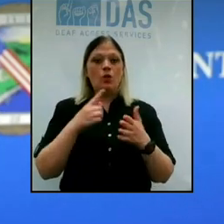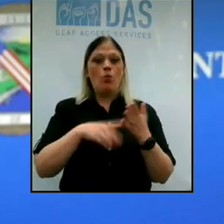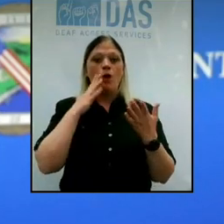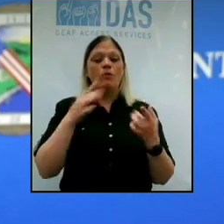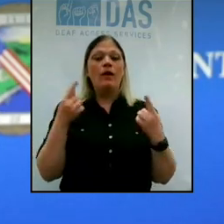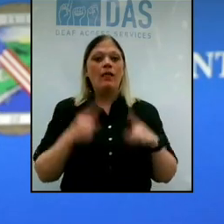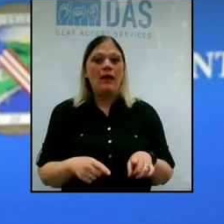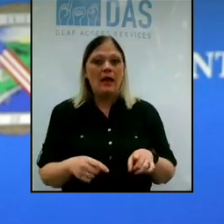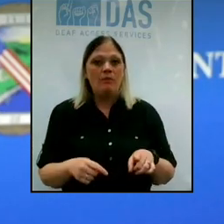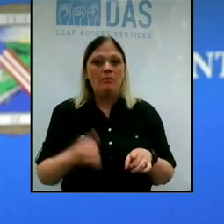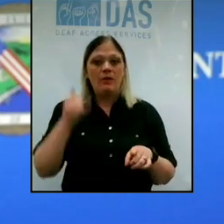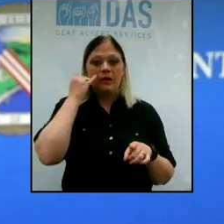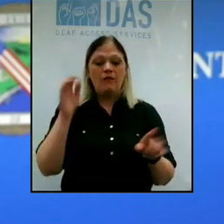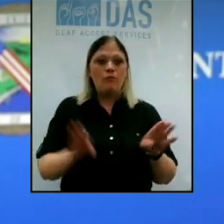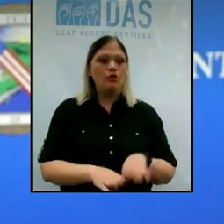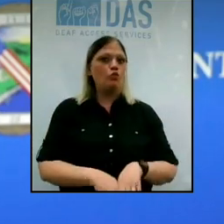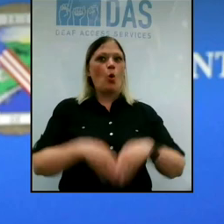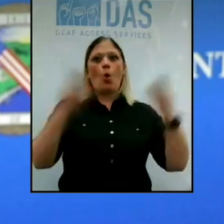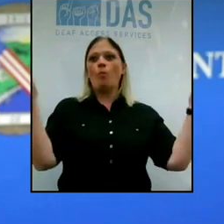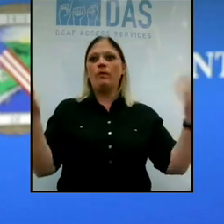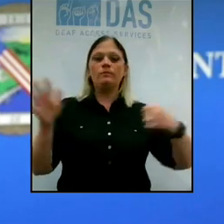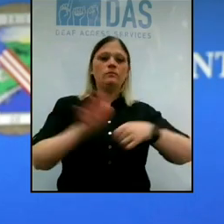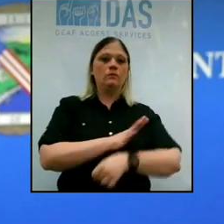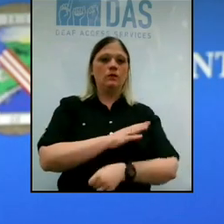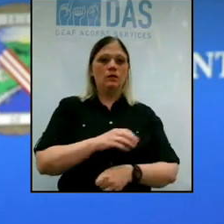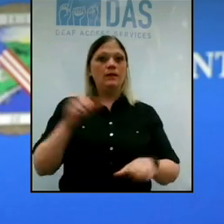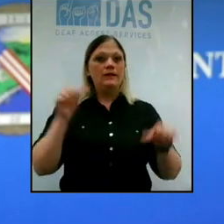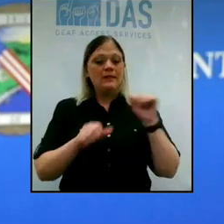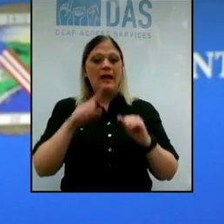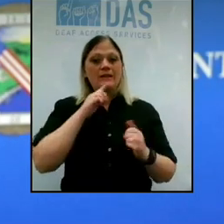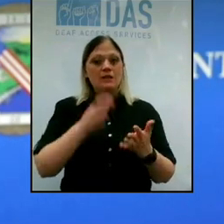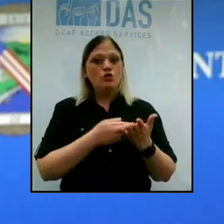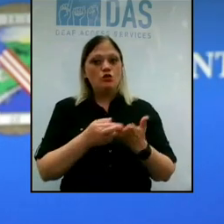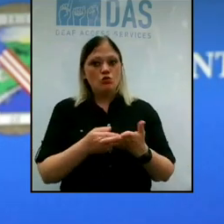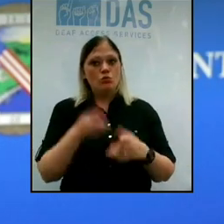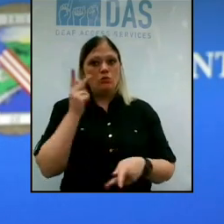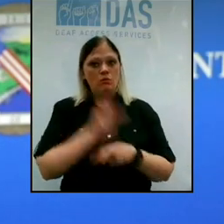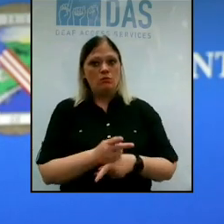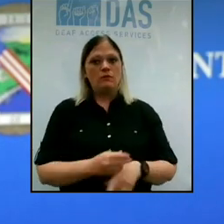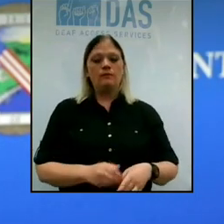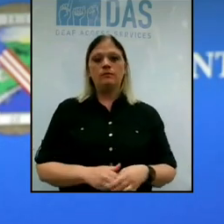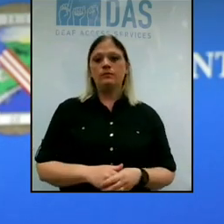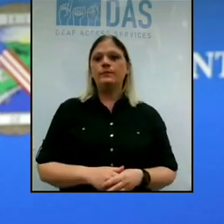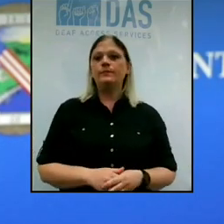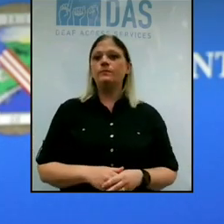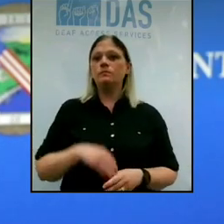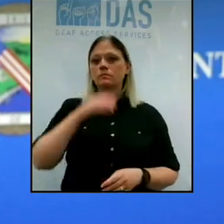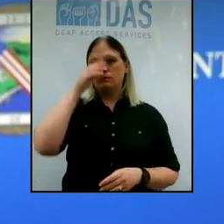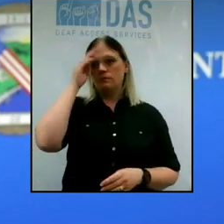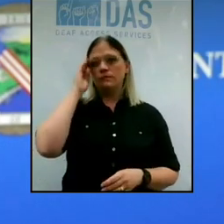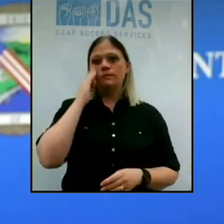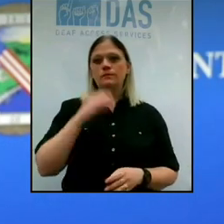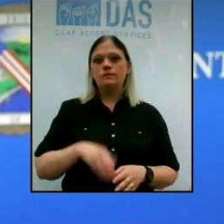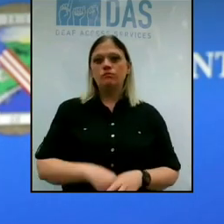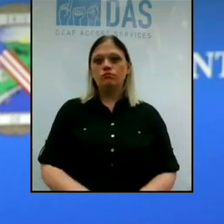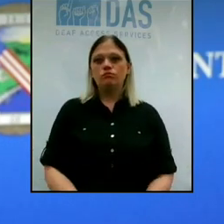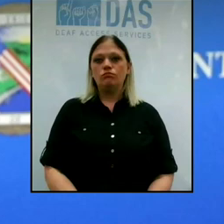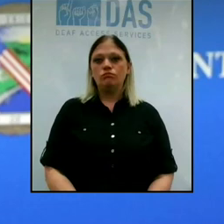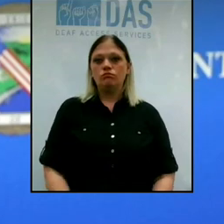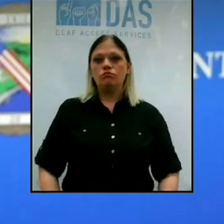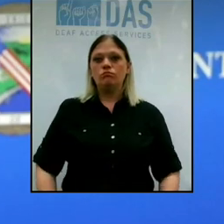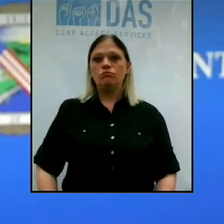if we open up full board again. Remember, science is truth, and we have to stick with that. Next question is